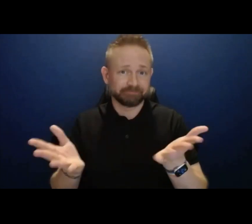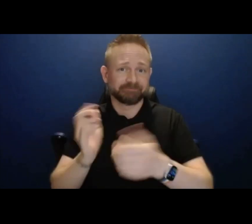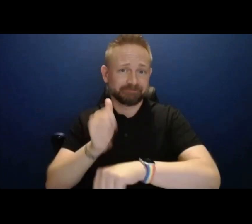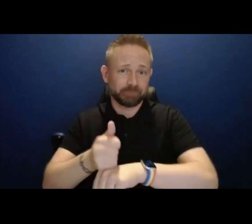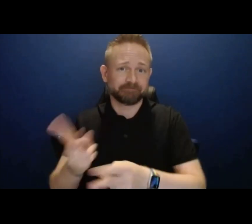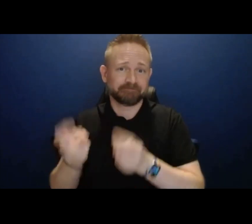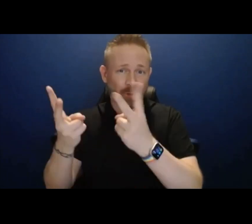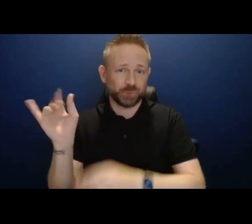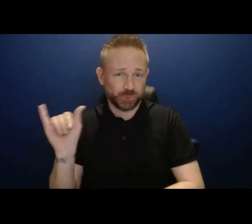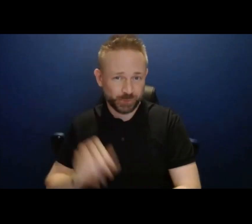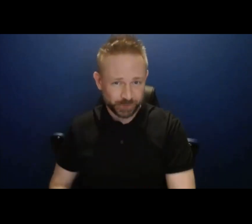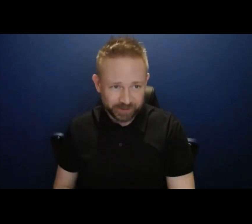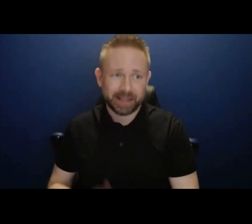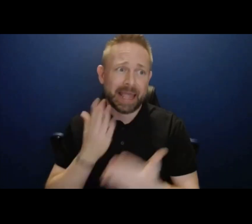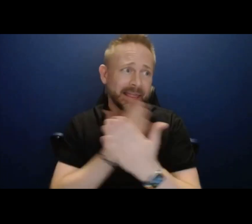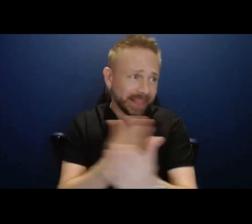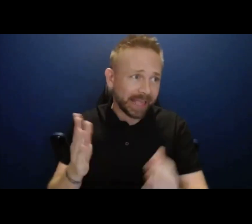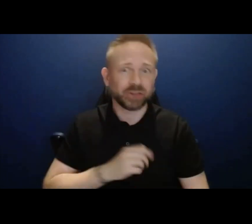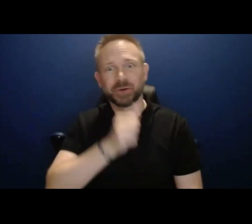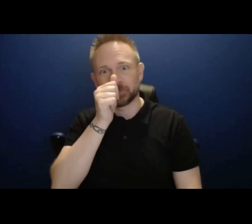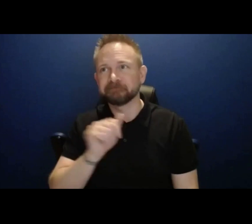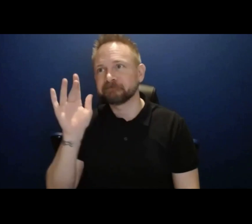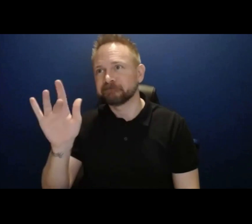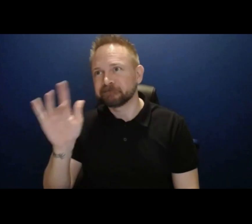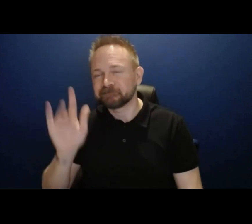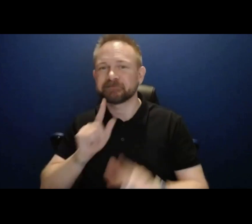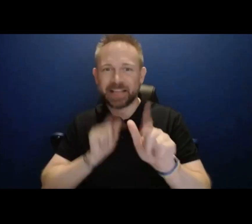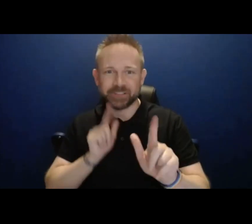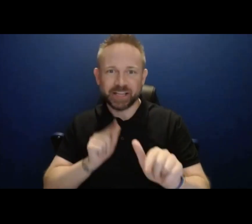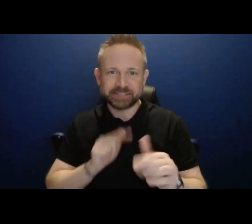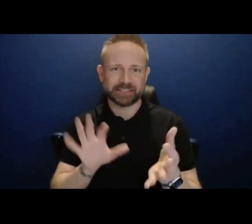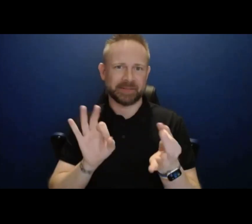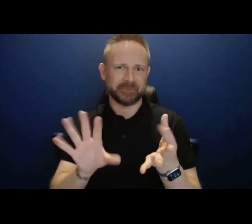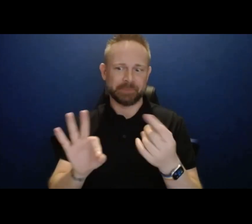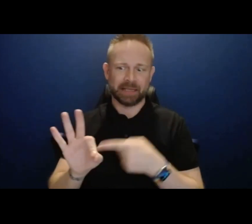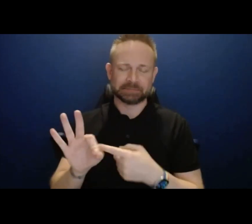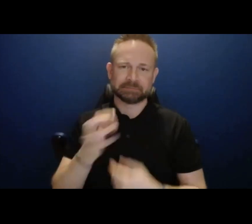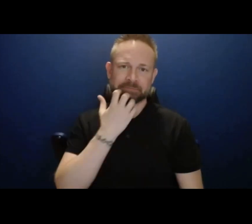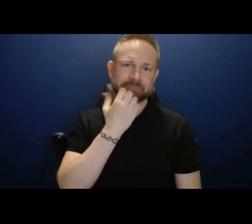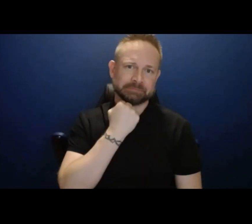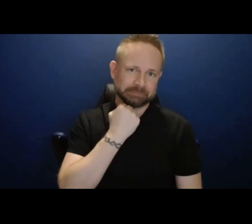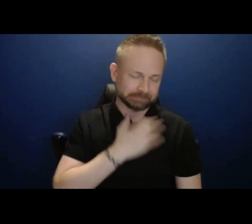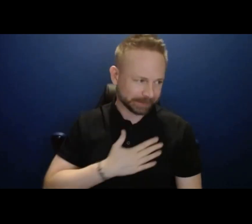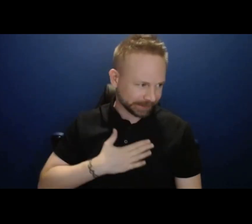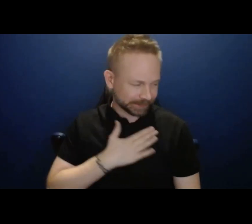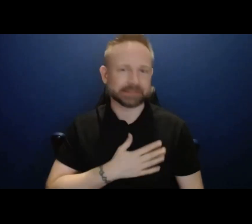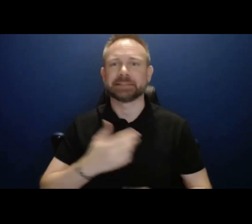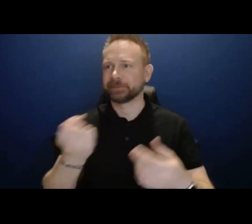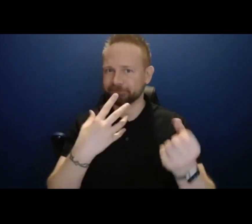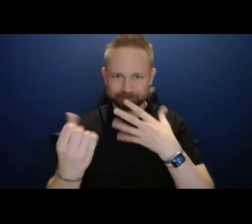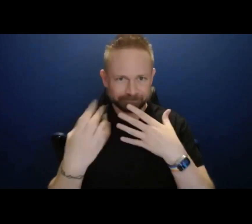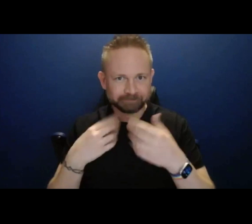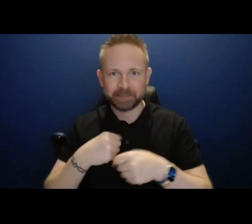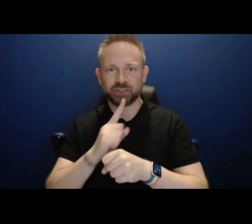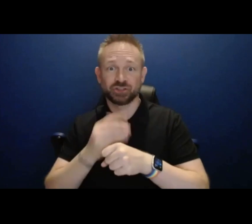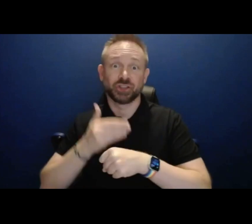can take the time to fill that out. We do take that feedback very importantly and very seriously and work to build it into the next round